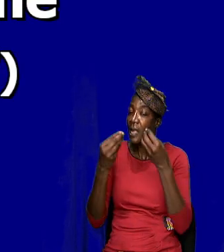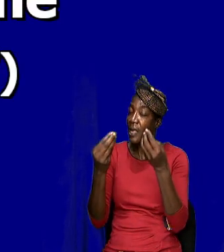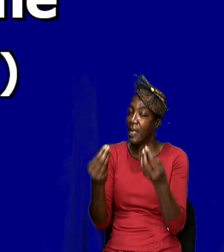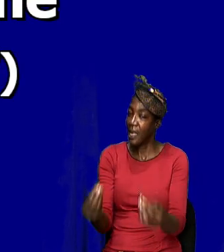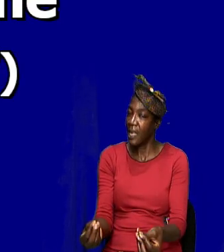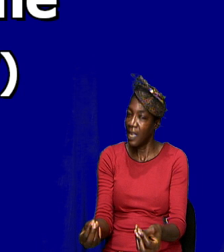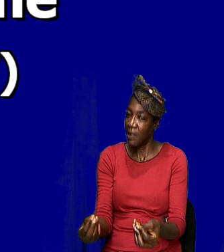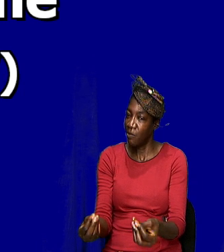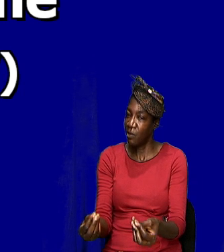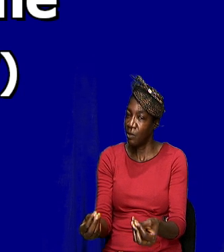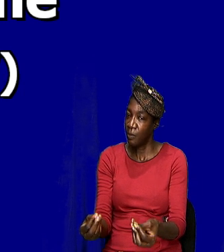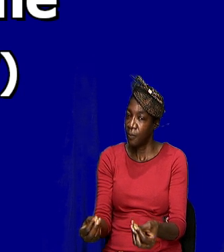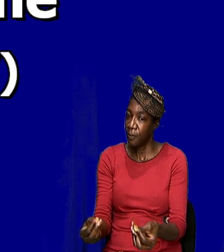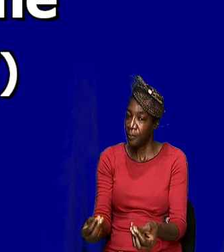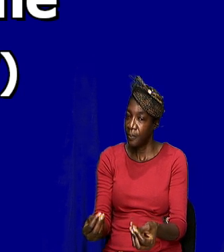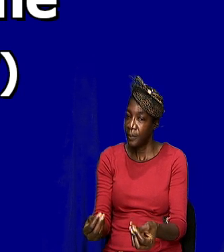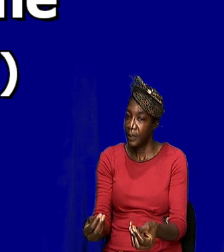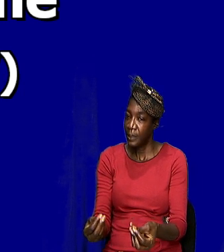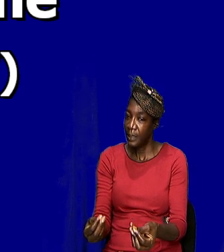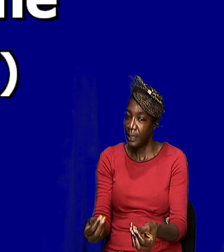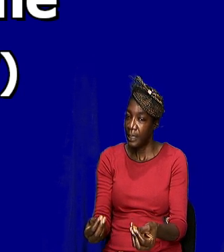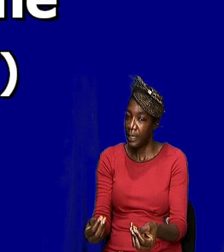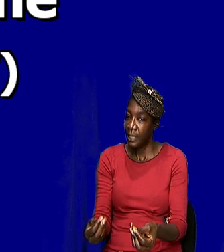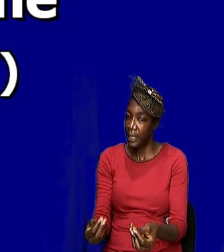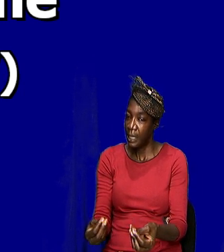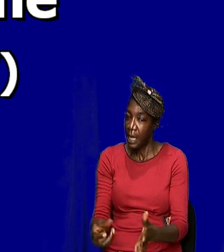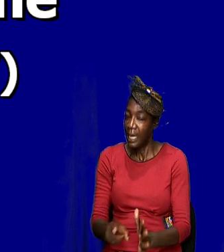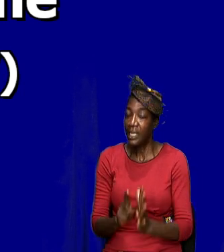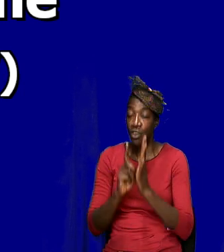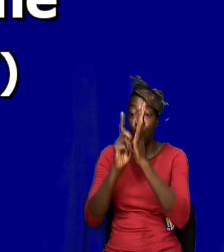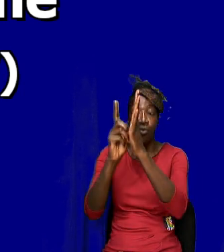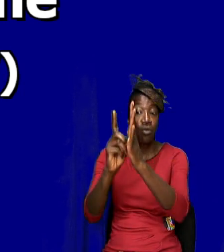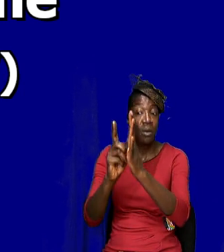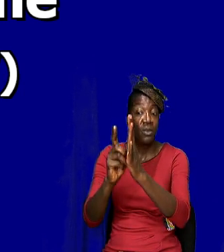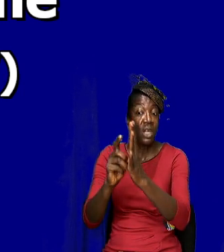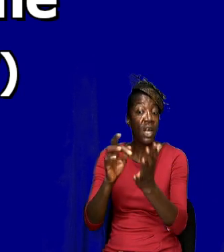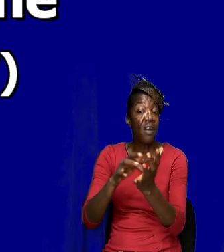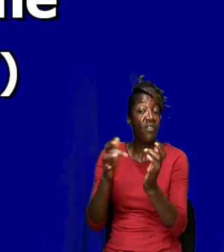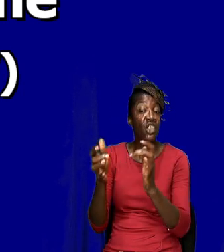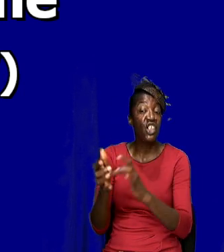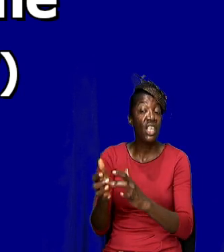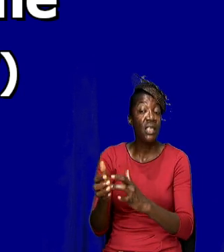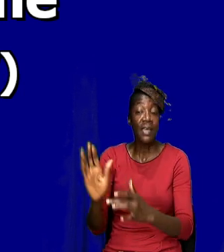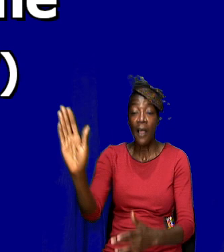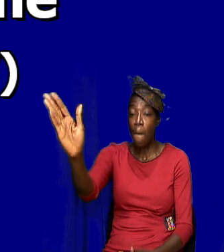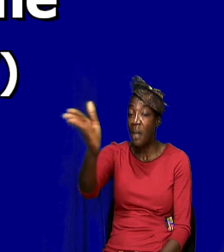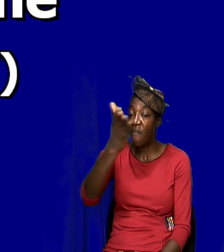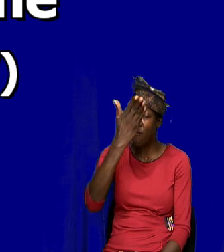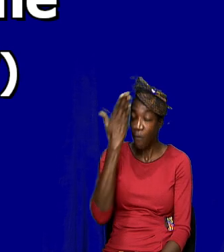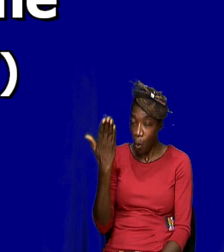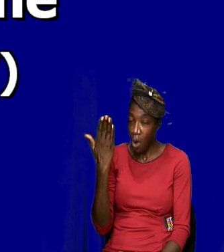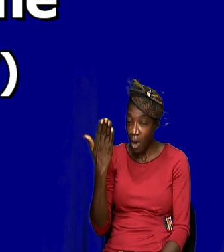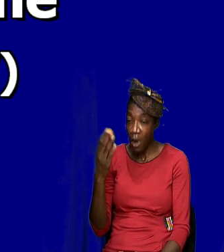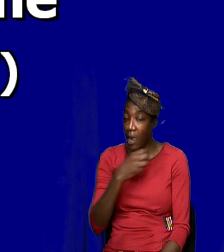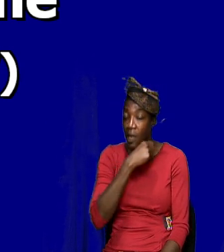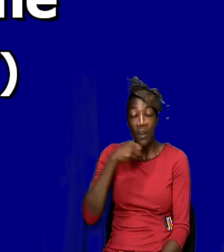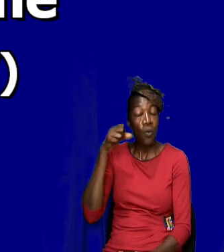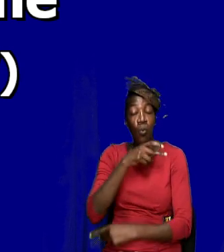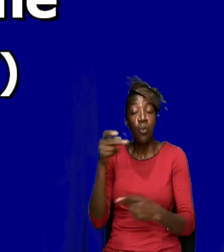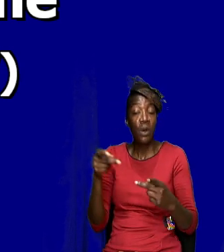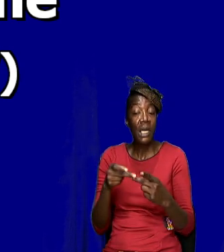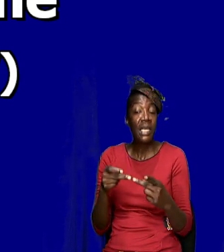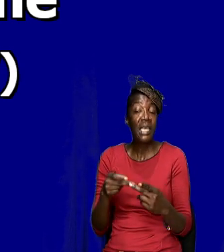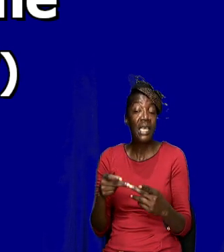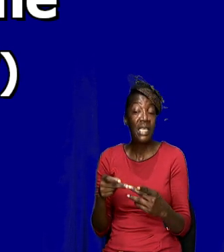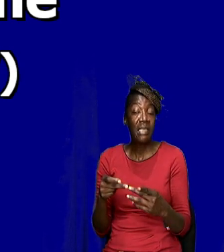a description of Jesus before the wilderness experience. And he